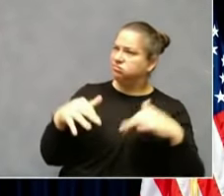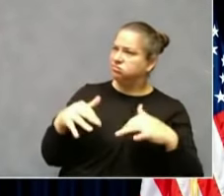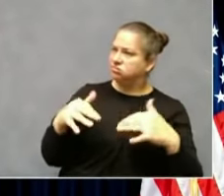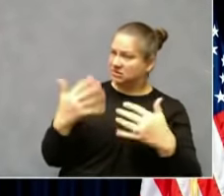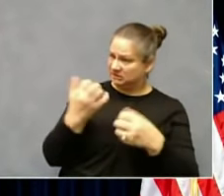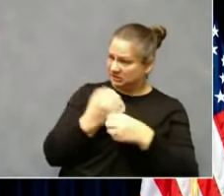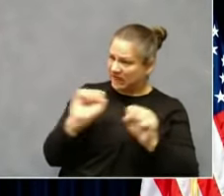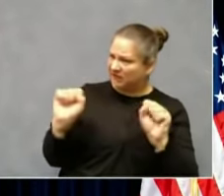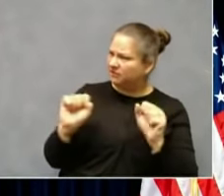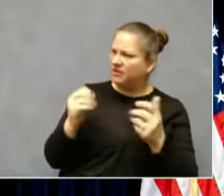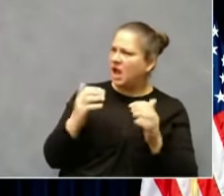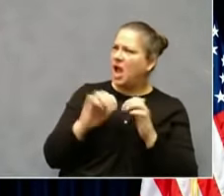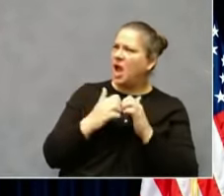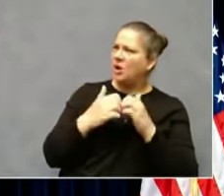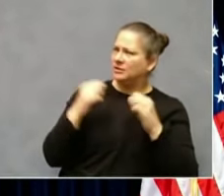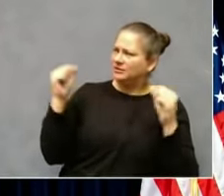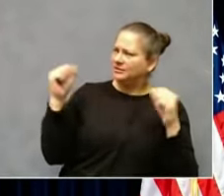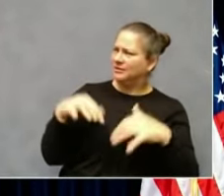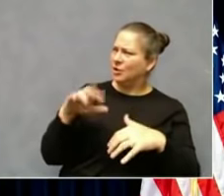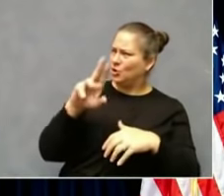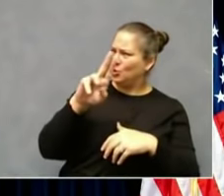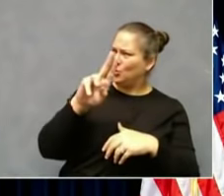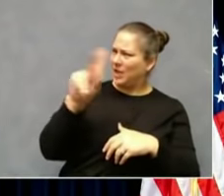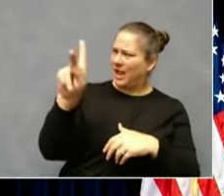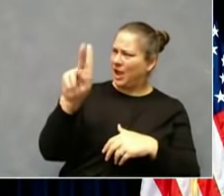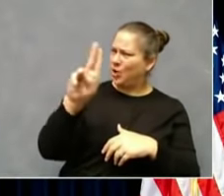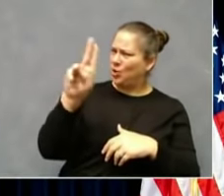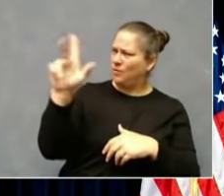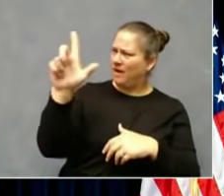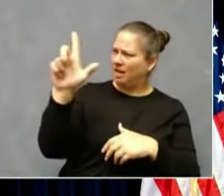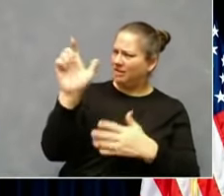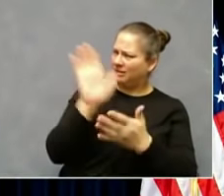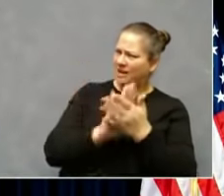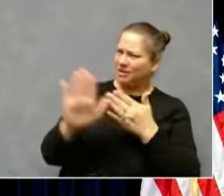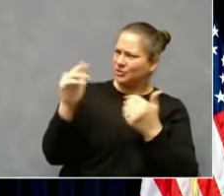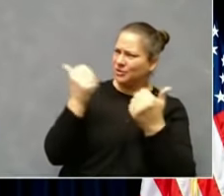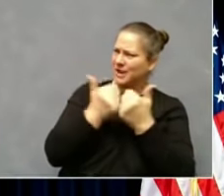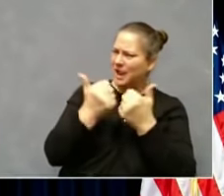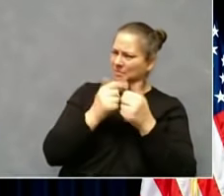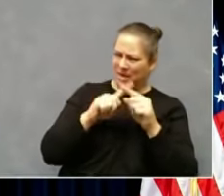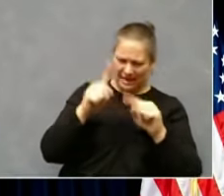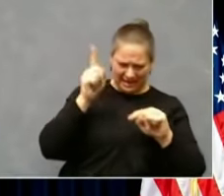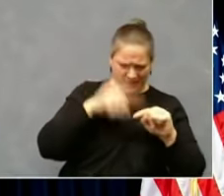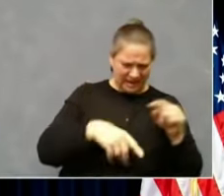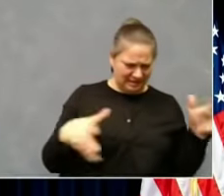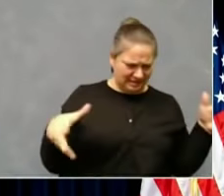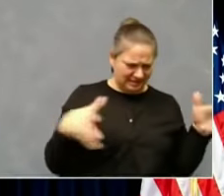the UK or UofL or any other college game but not congregate generally?